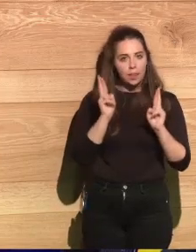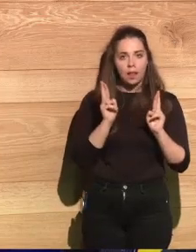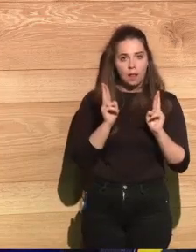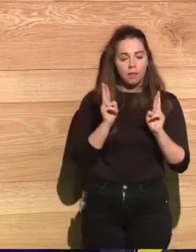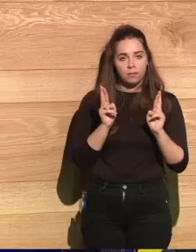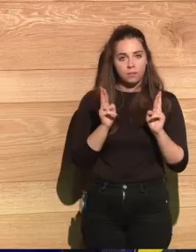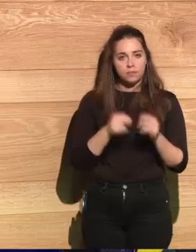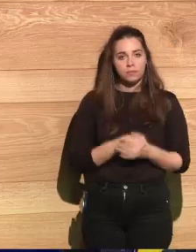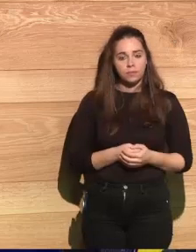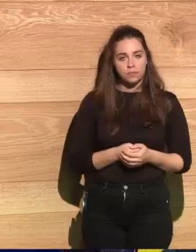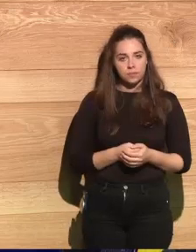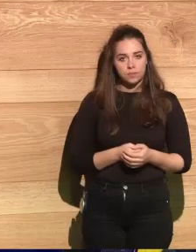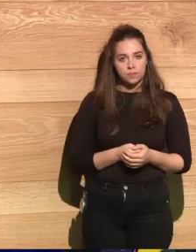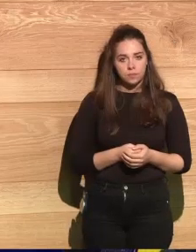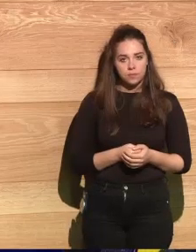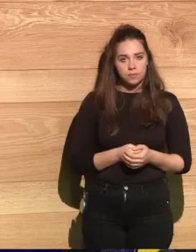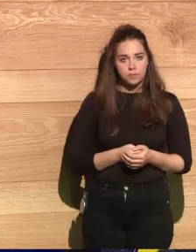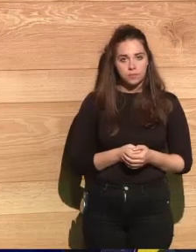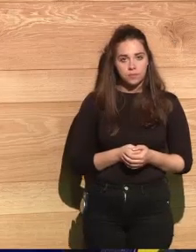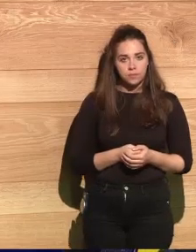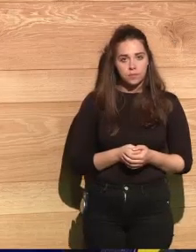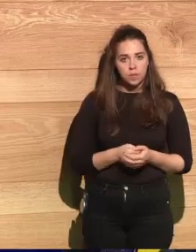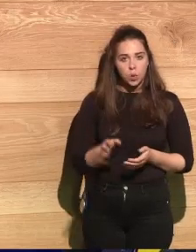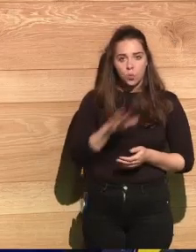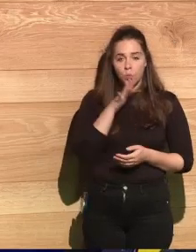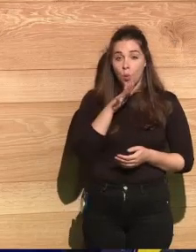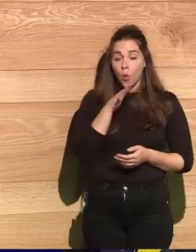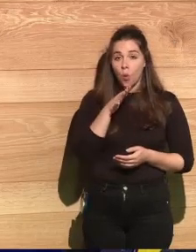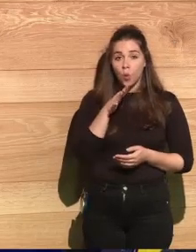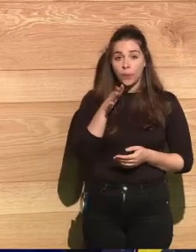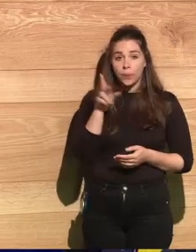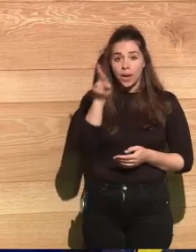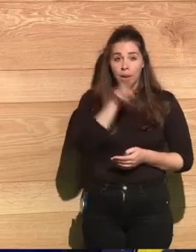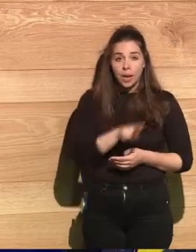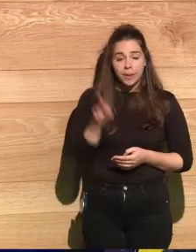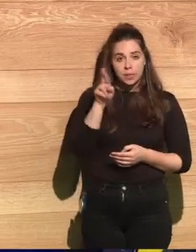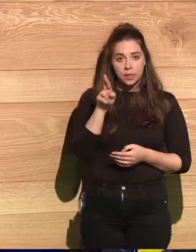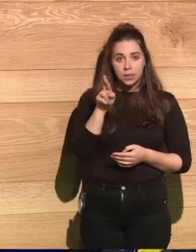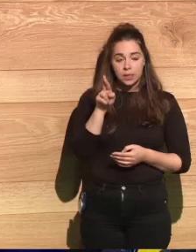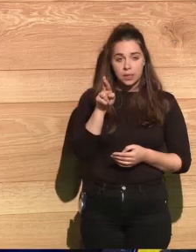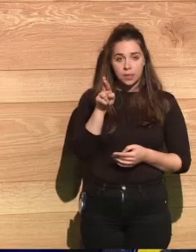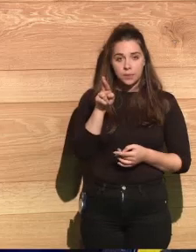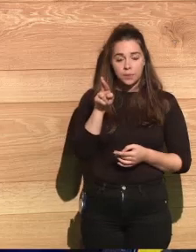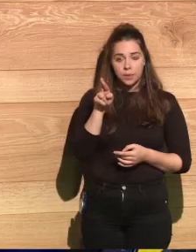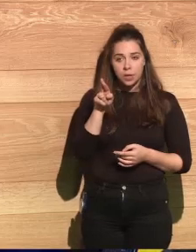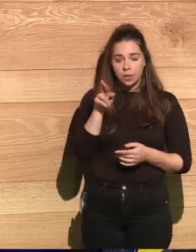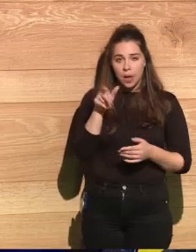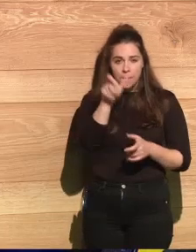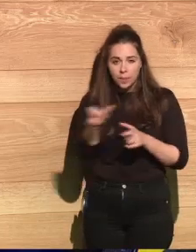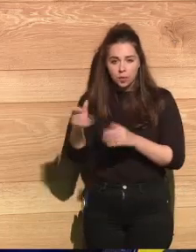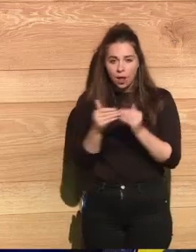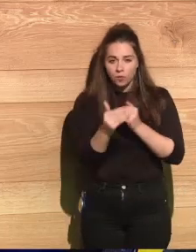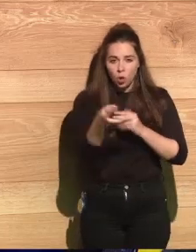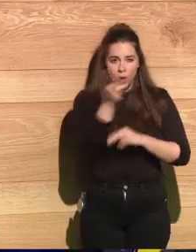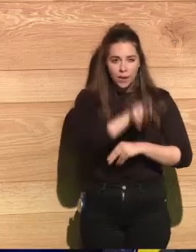repeat that, humanity should never repeat that, then we remind